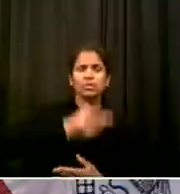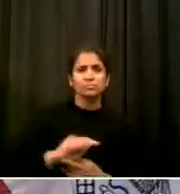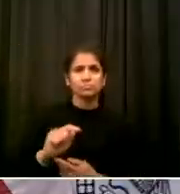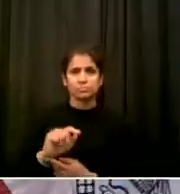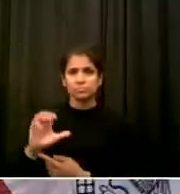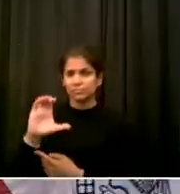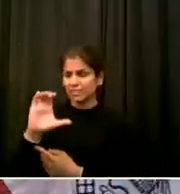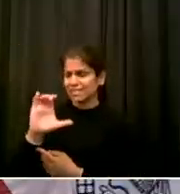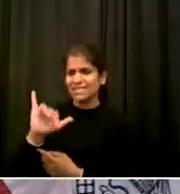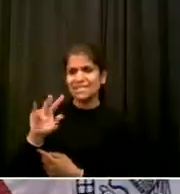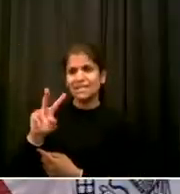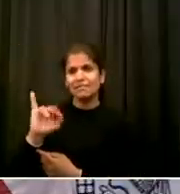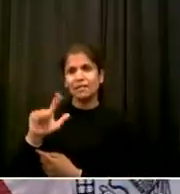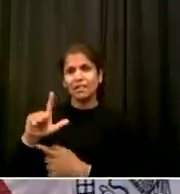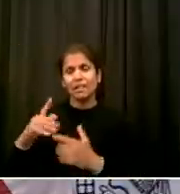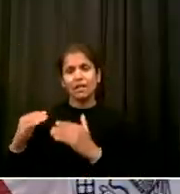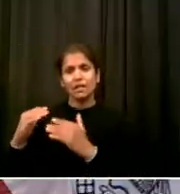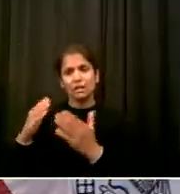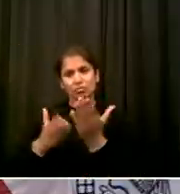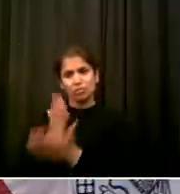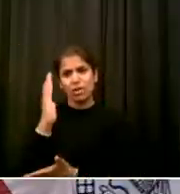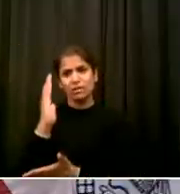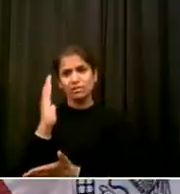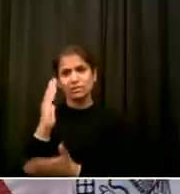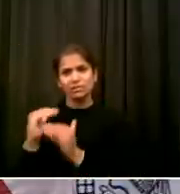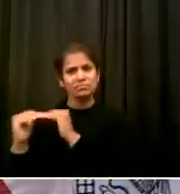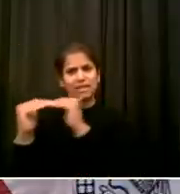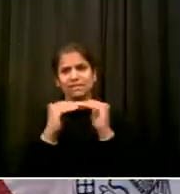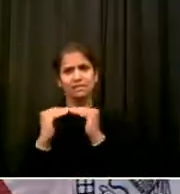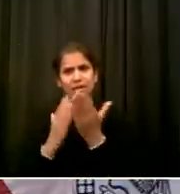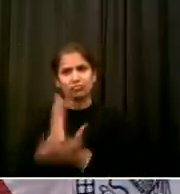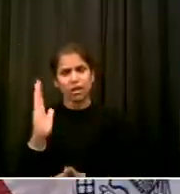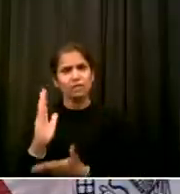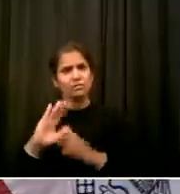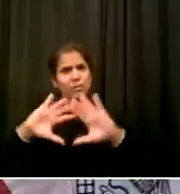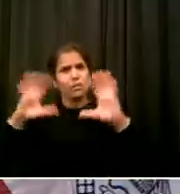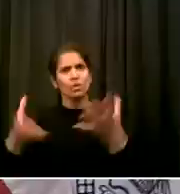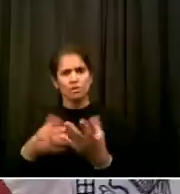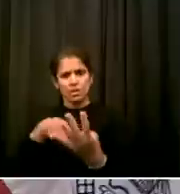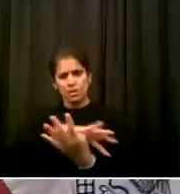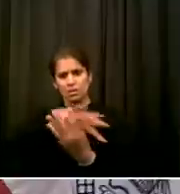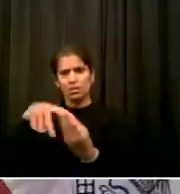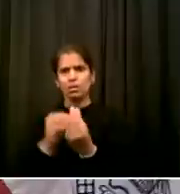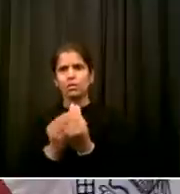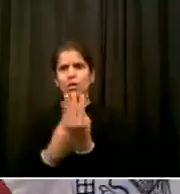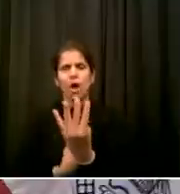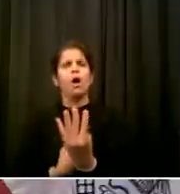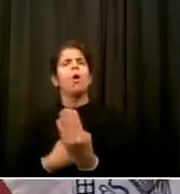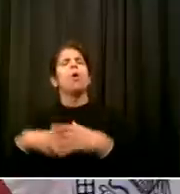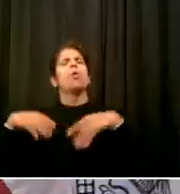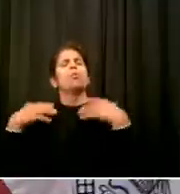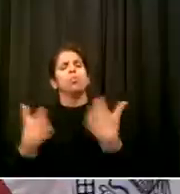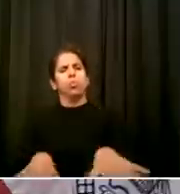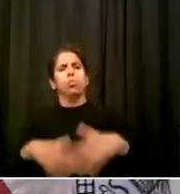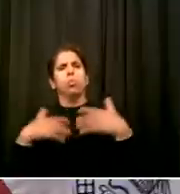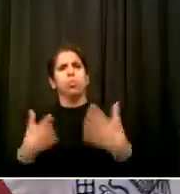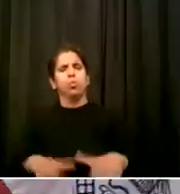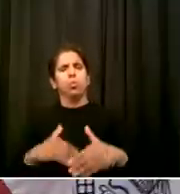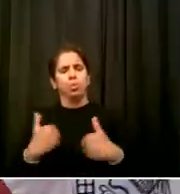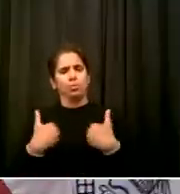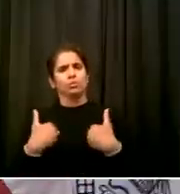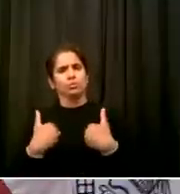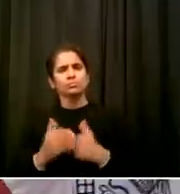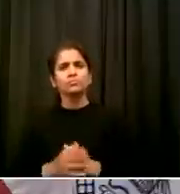whether it's the new deal the civil rights movement or any other historical marker you want to choose this is a transformational moment and I